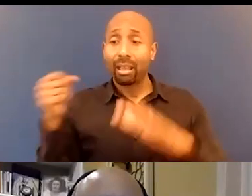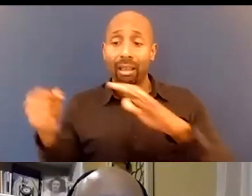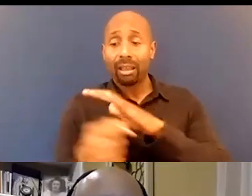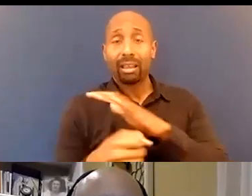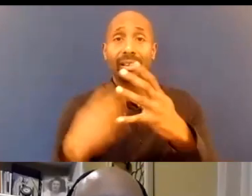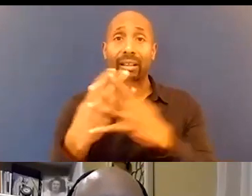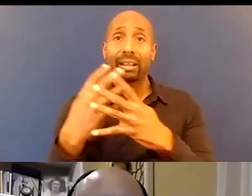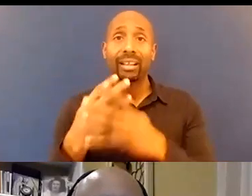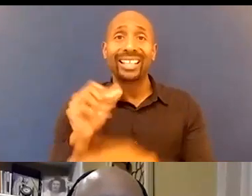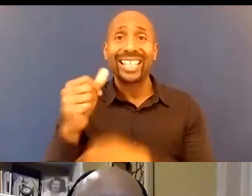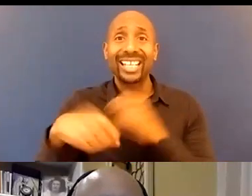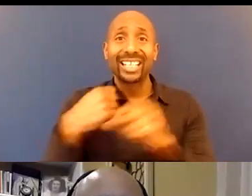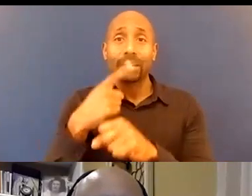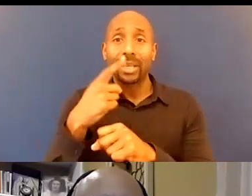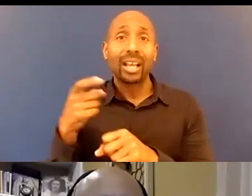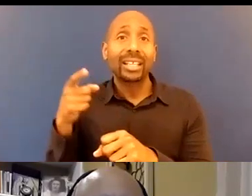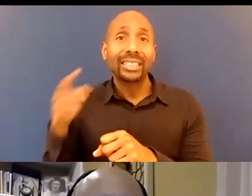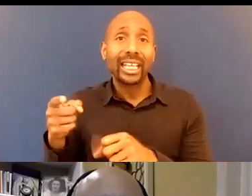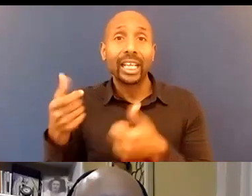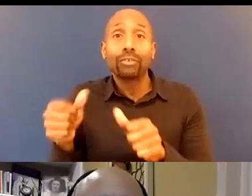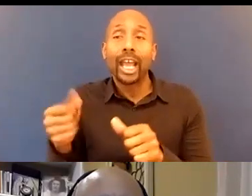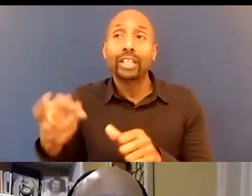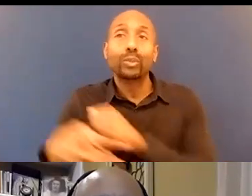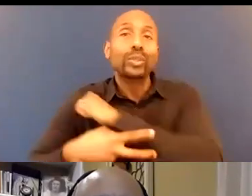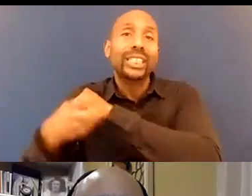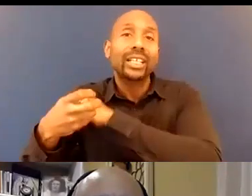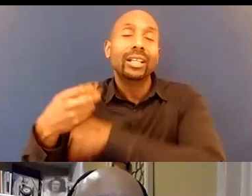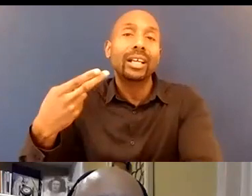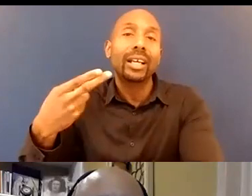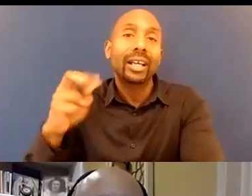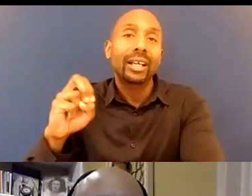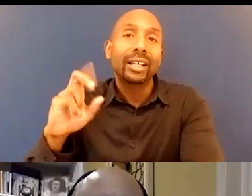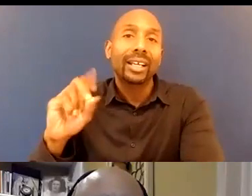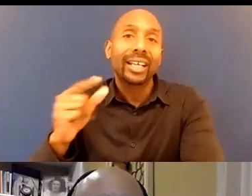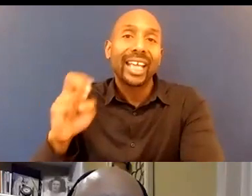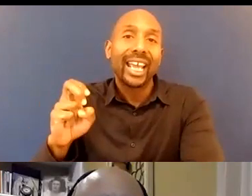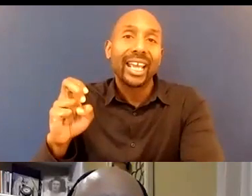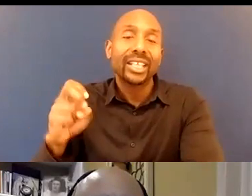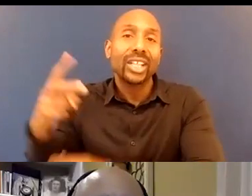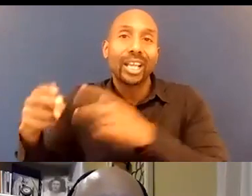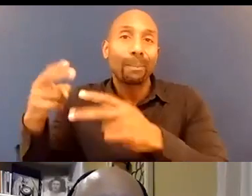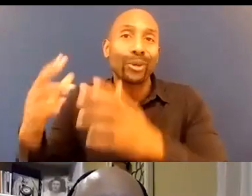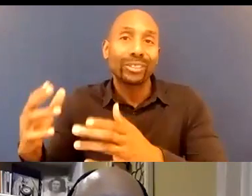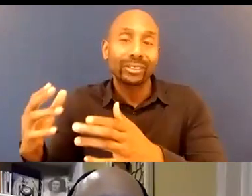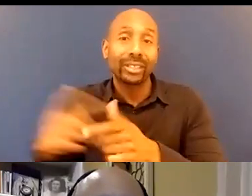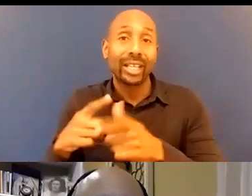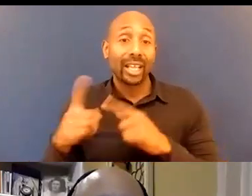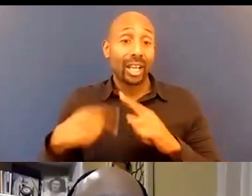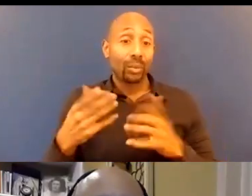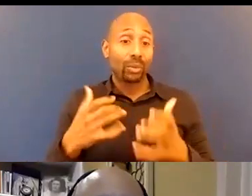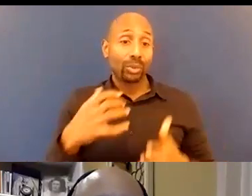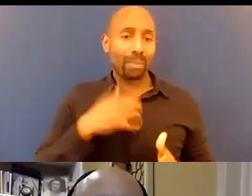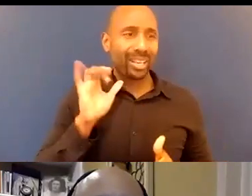right he attempted to steal hedge clippers and then when he wants to get appealed to appeal it the courts don't show them the video